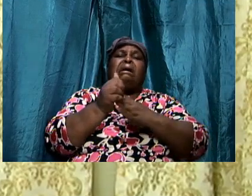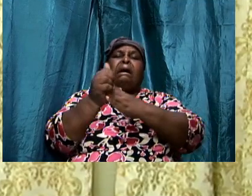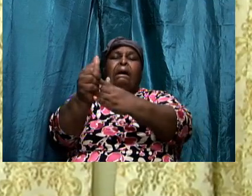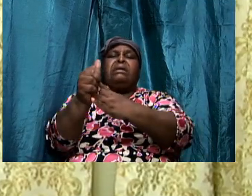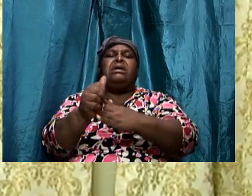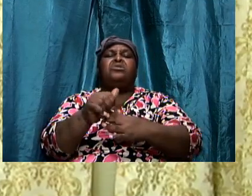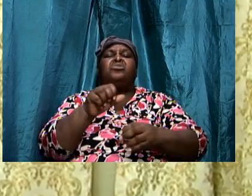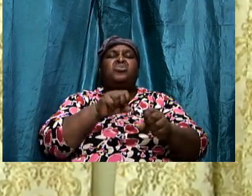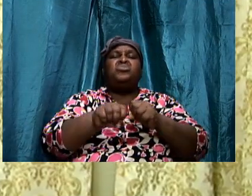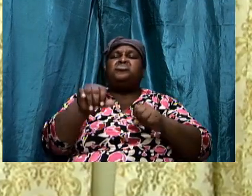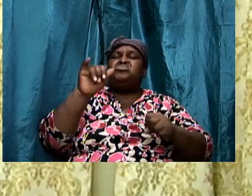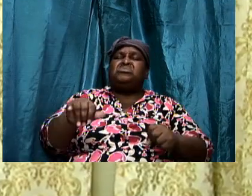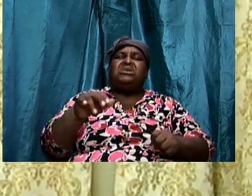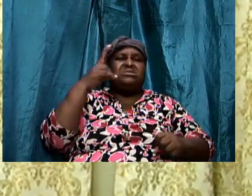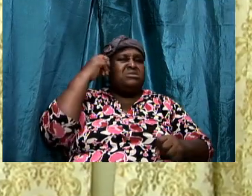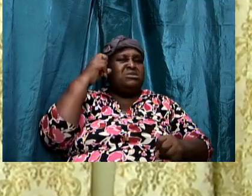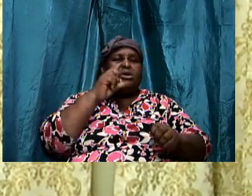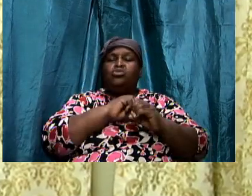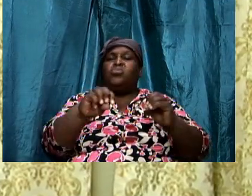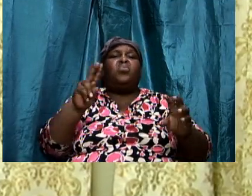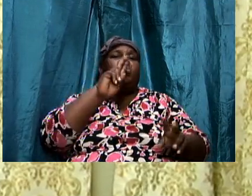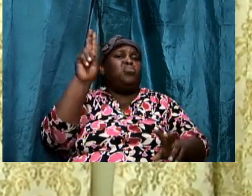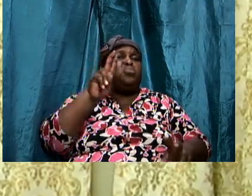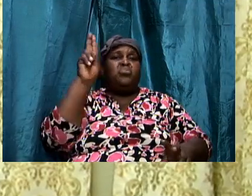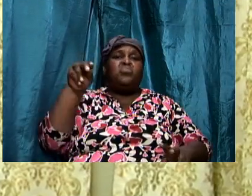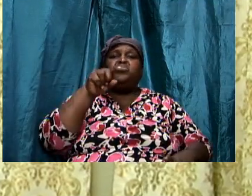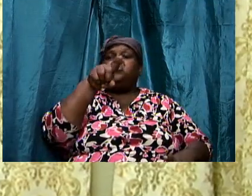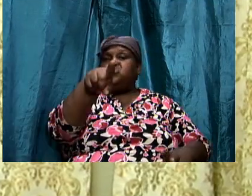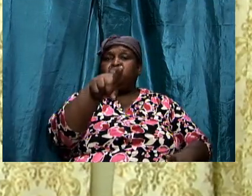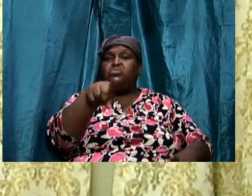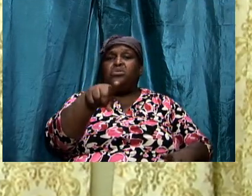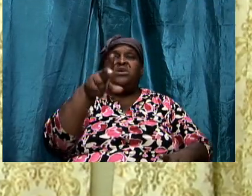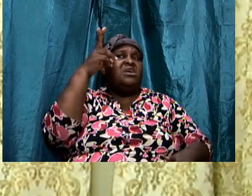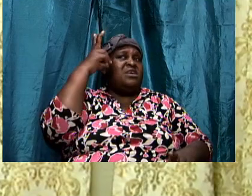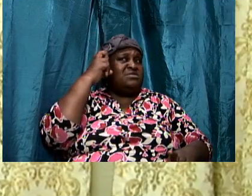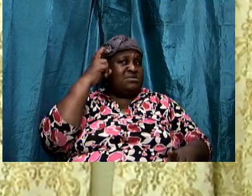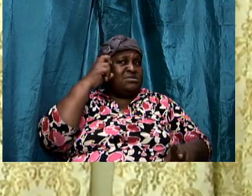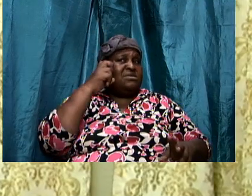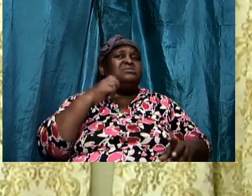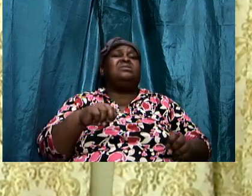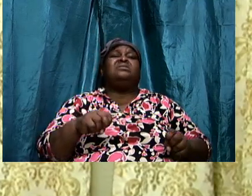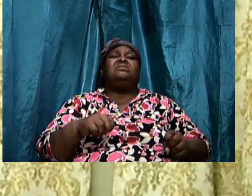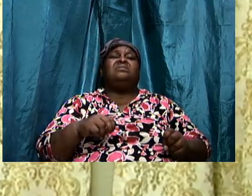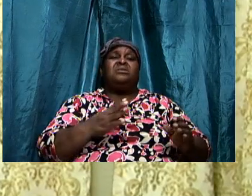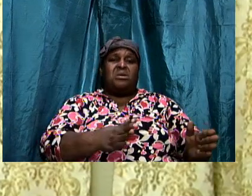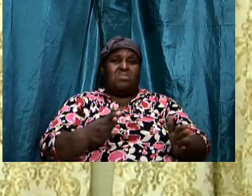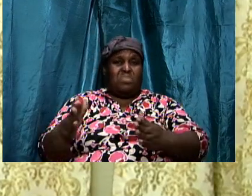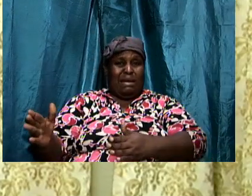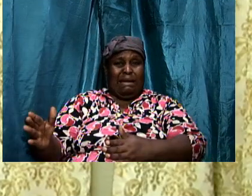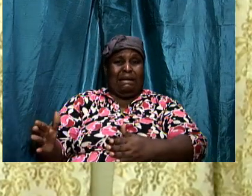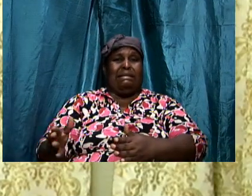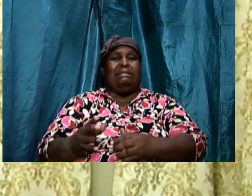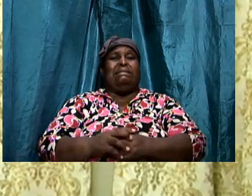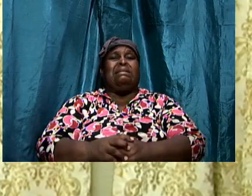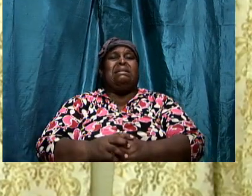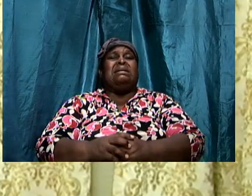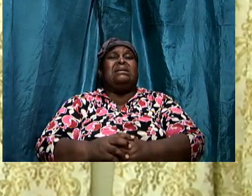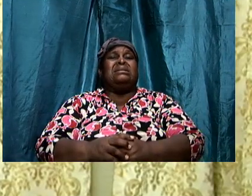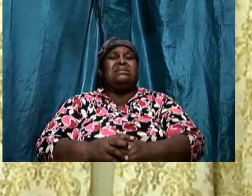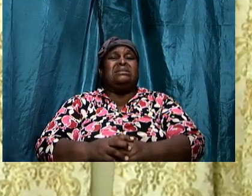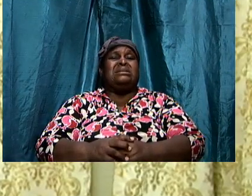his intent satan's intent is to manipulate and to take control